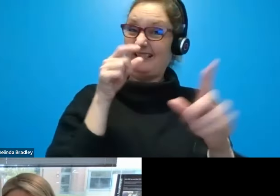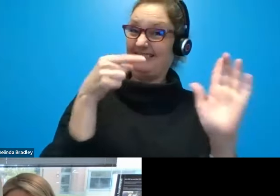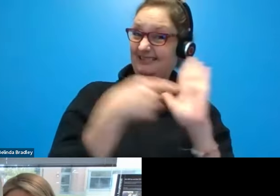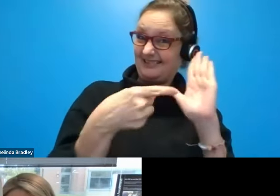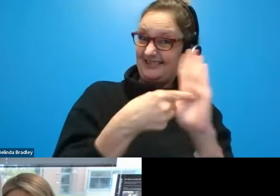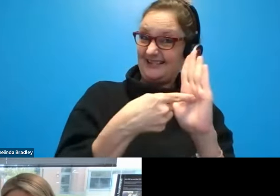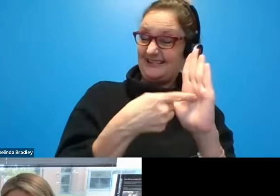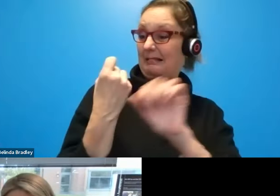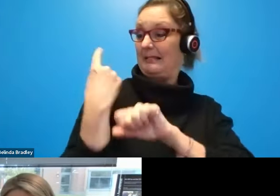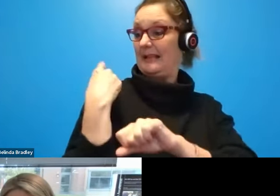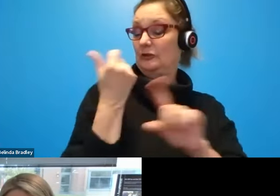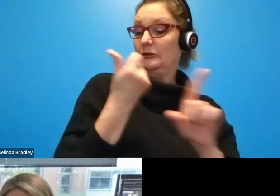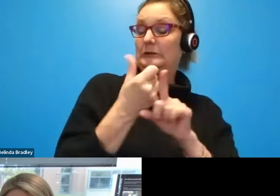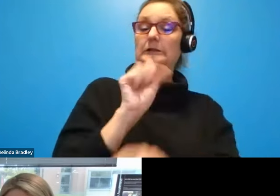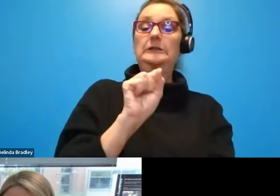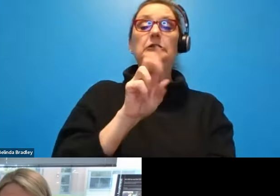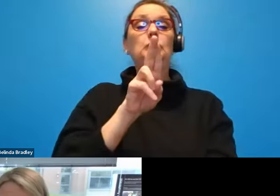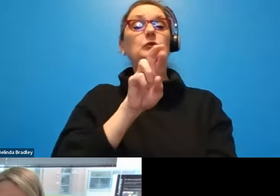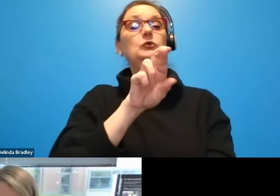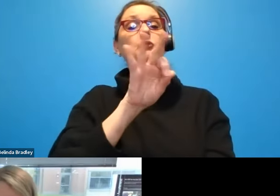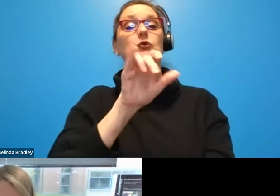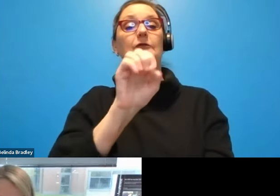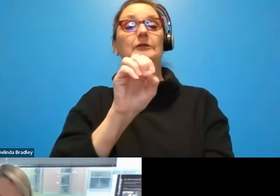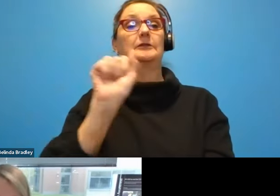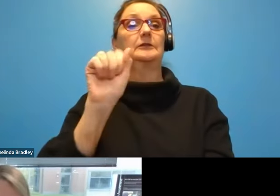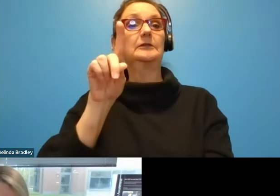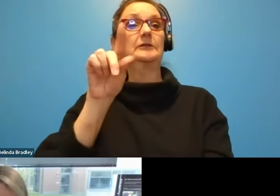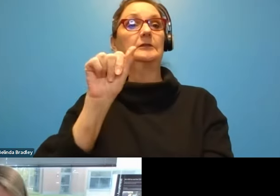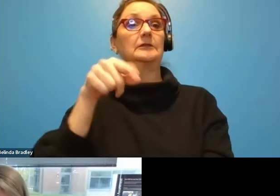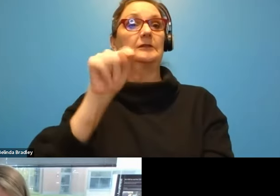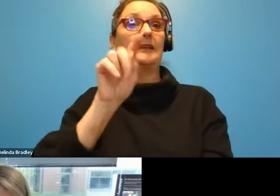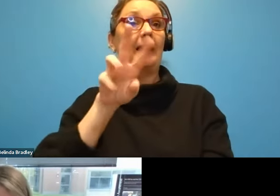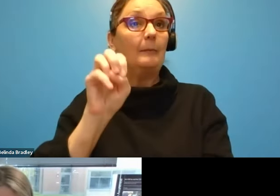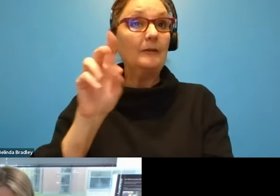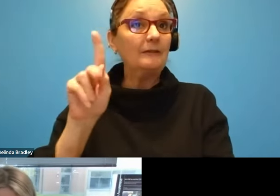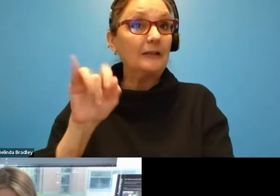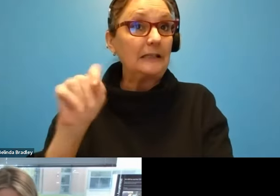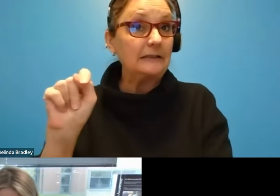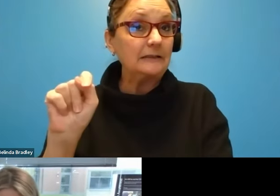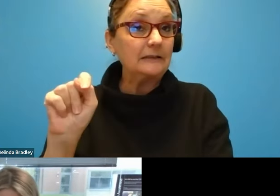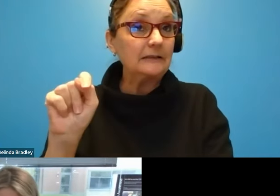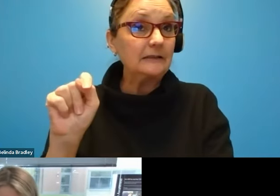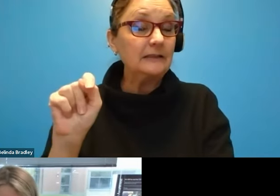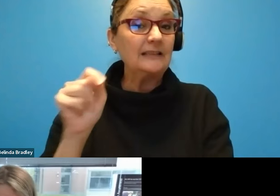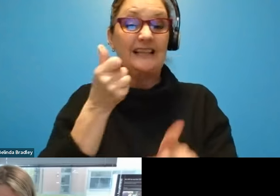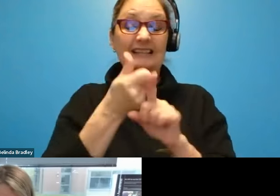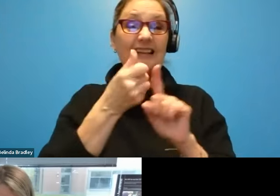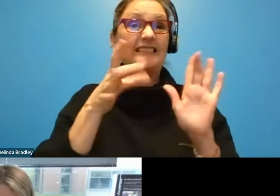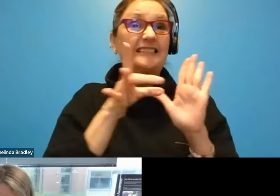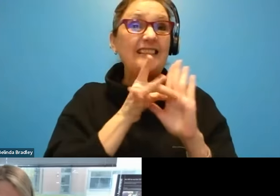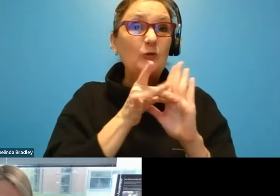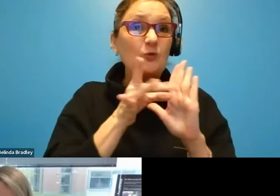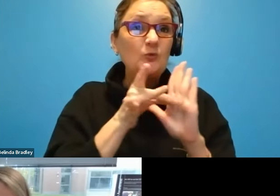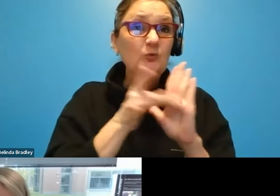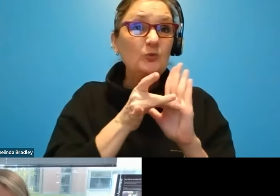is the surface. Um, adaptive kit, which are stickers, they're beautiful, gorgeous stickers